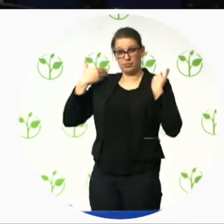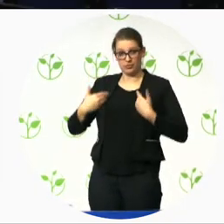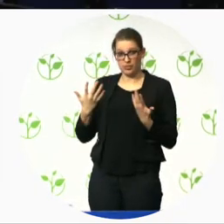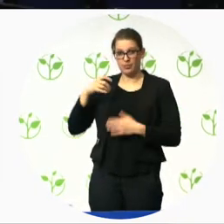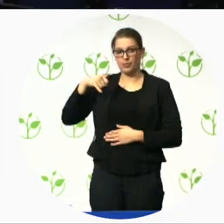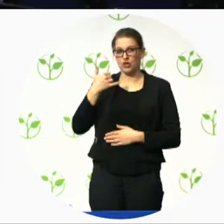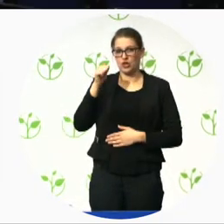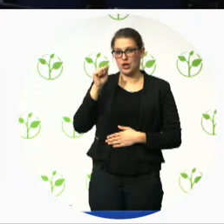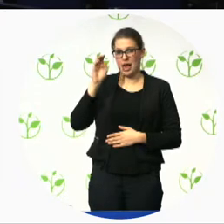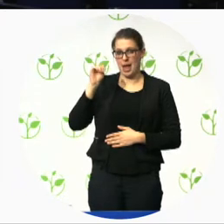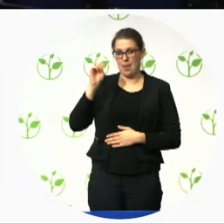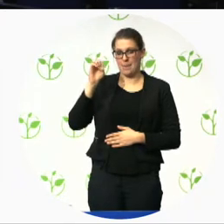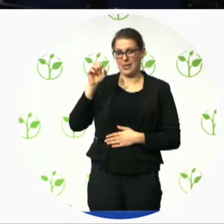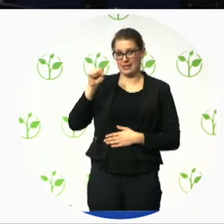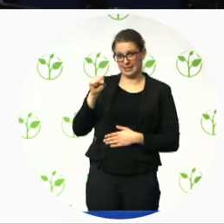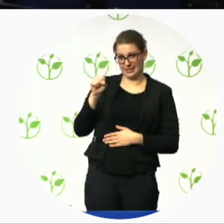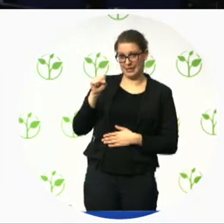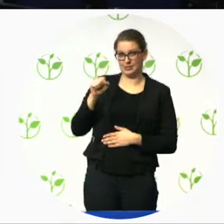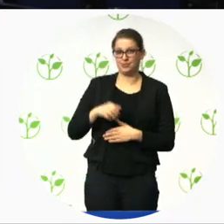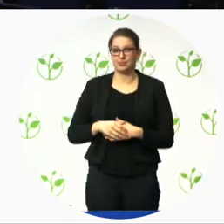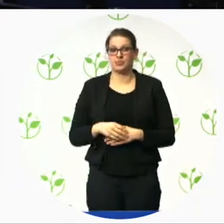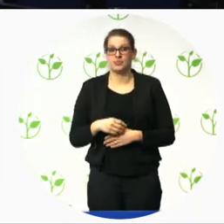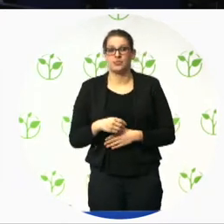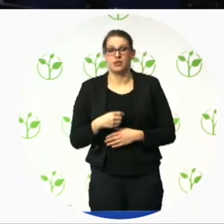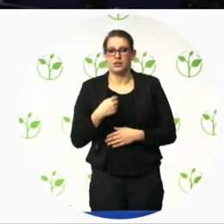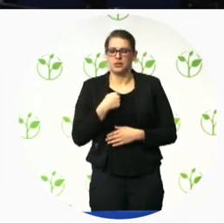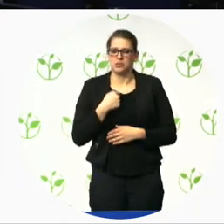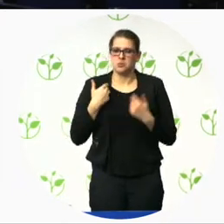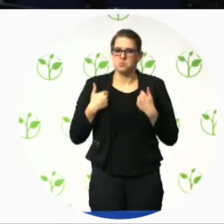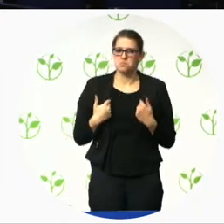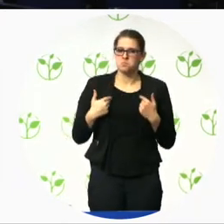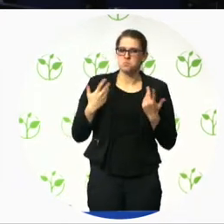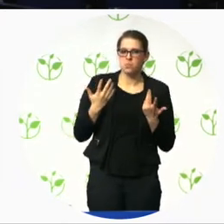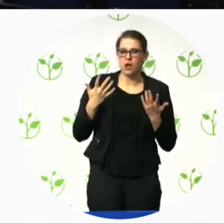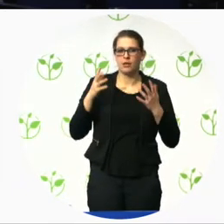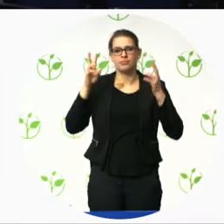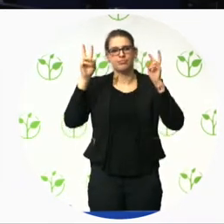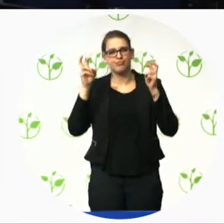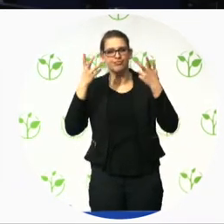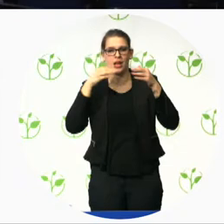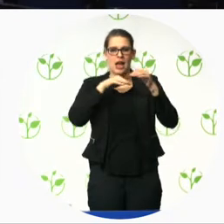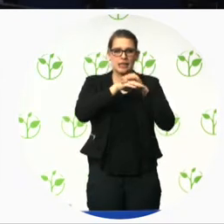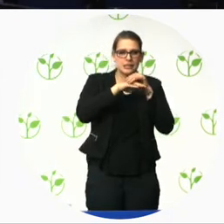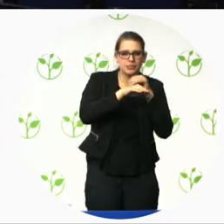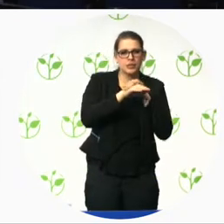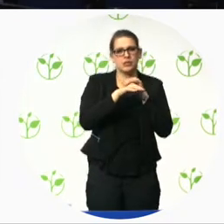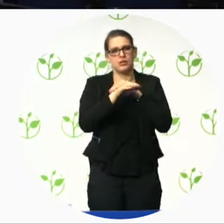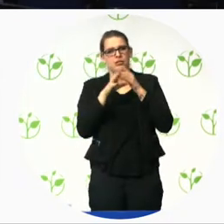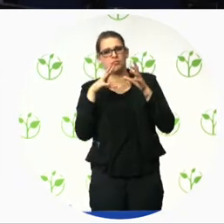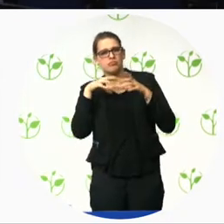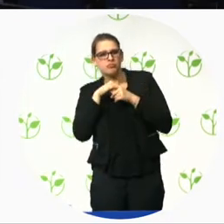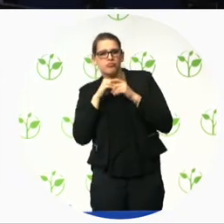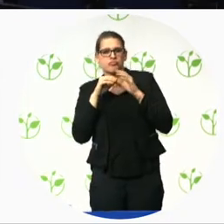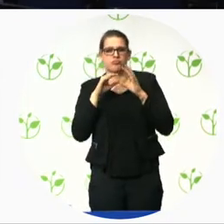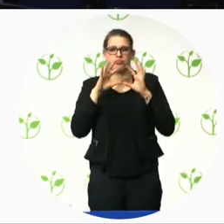researcher on issues of accessibility and inclusion I have two questions and the first question goes to